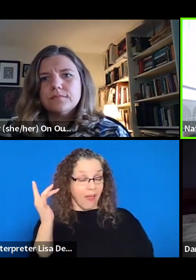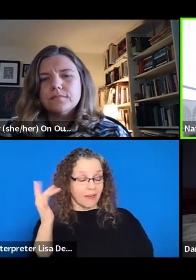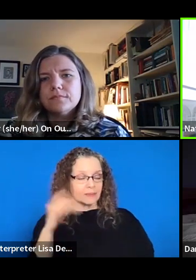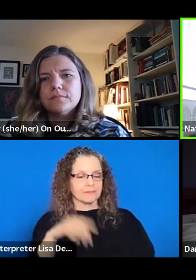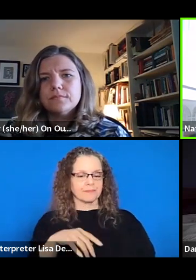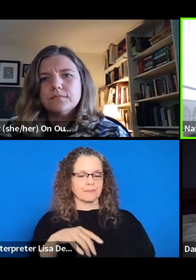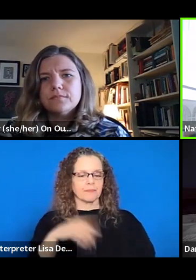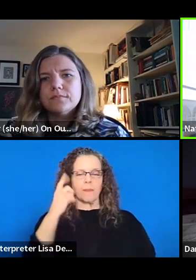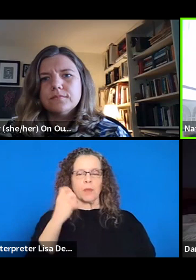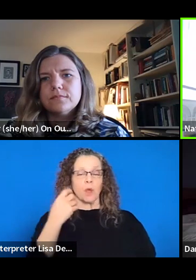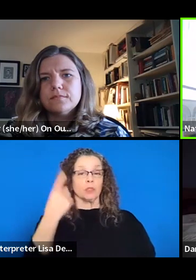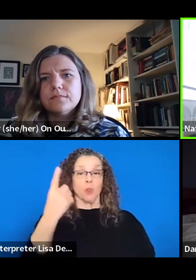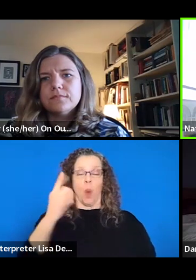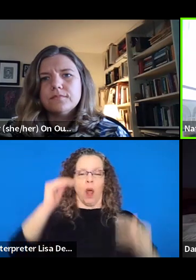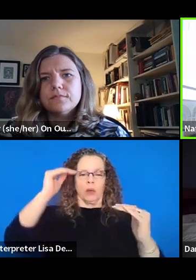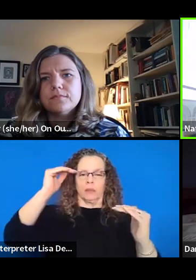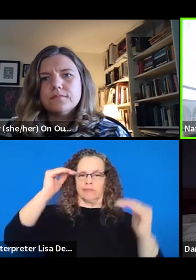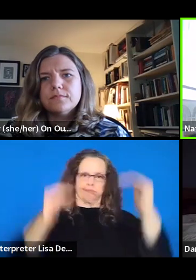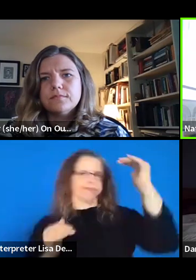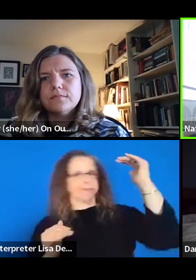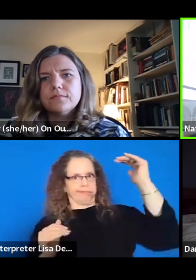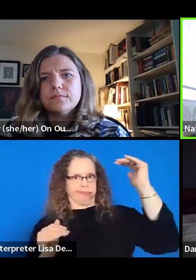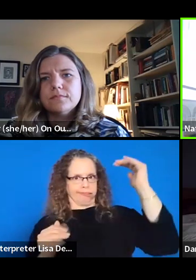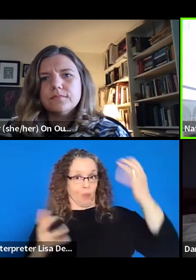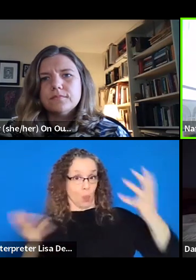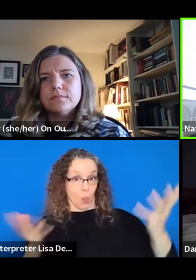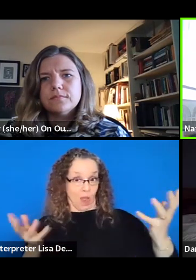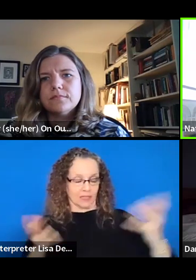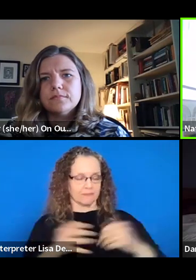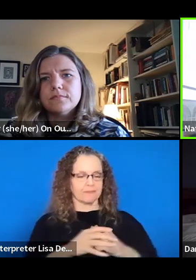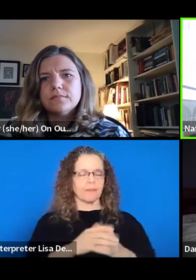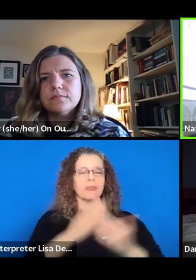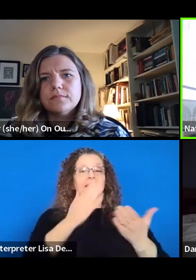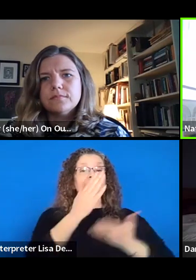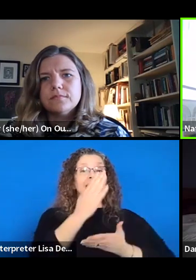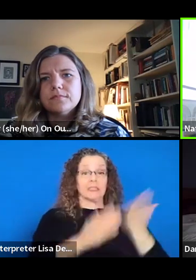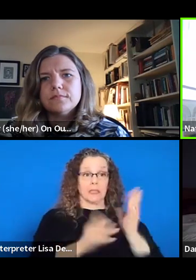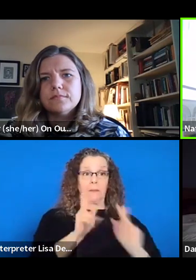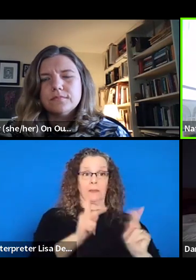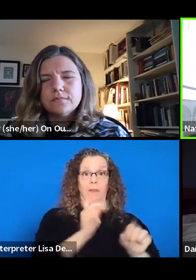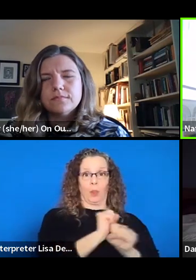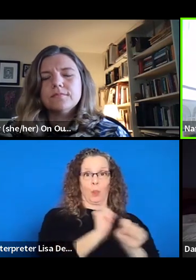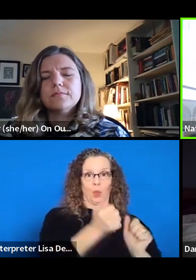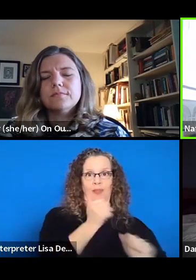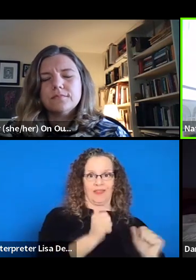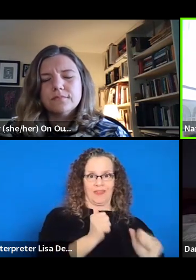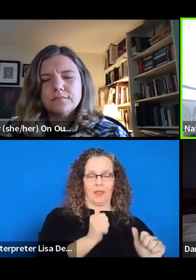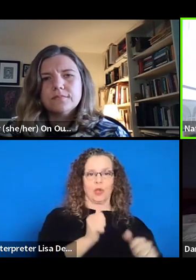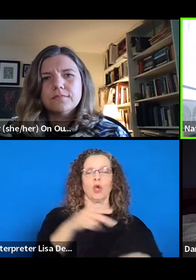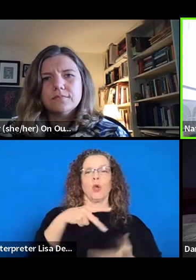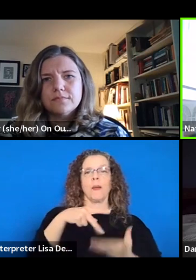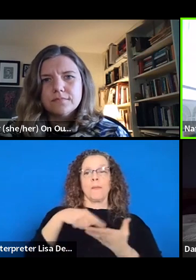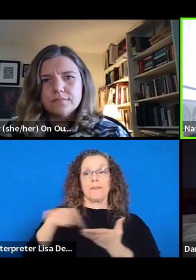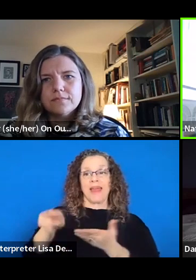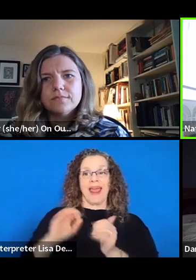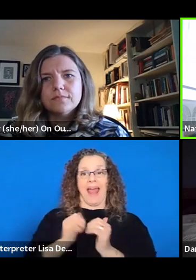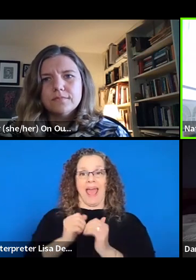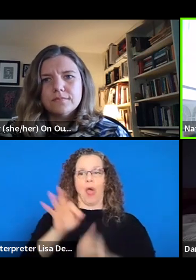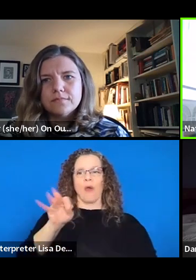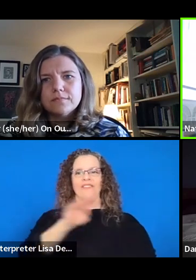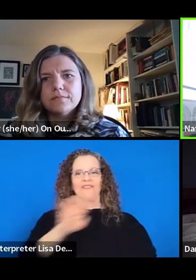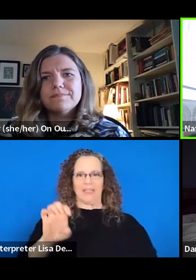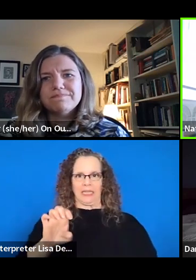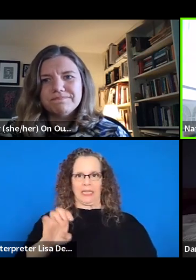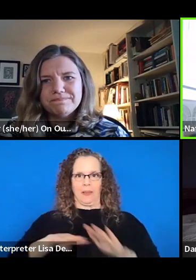inequities that exists is that some theater workers are paid on a fee-based model in which they are